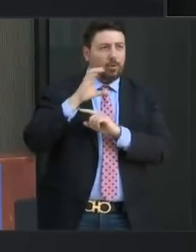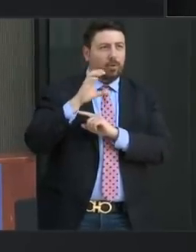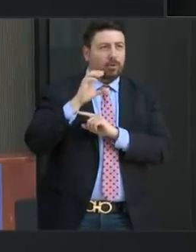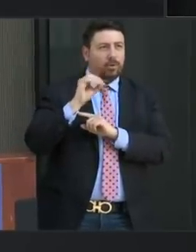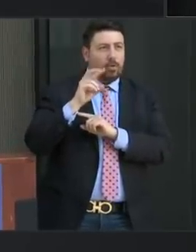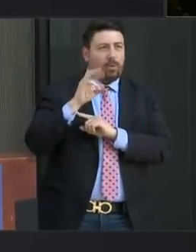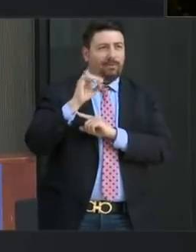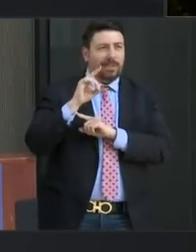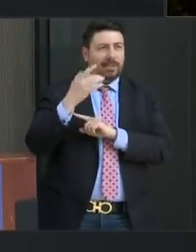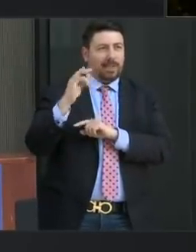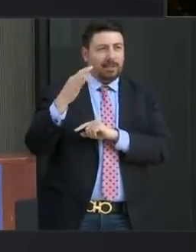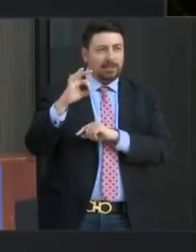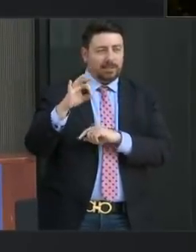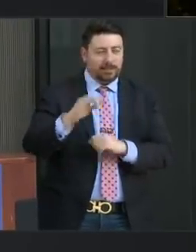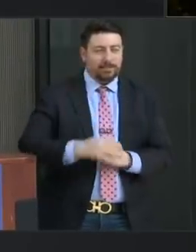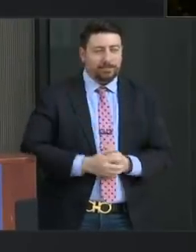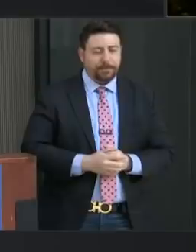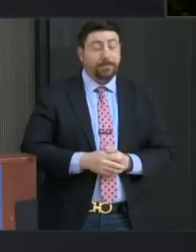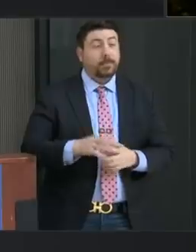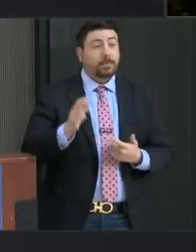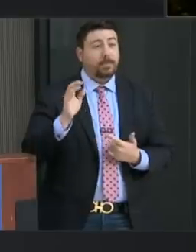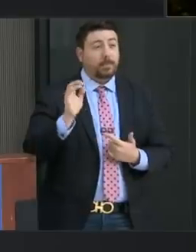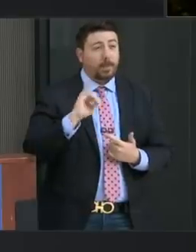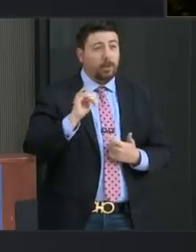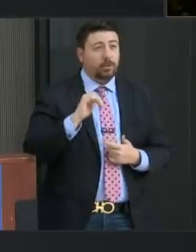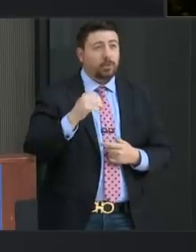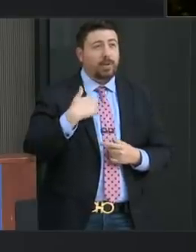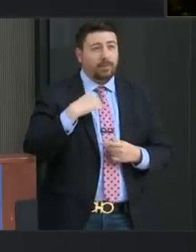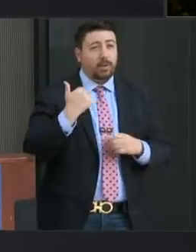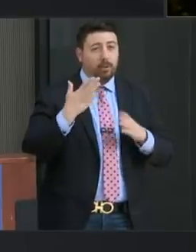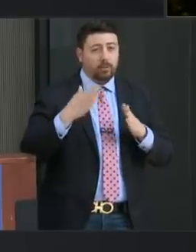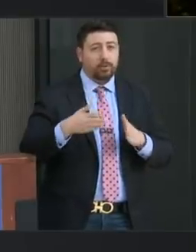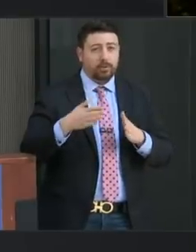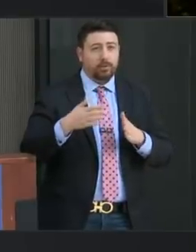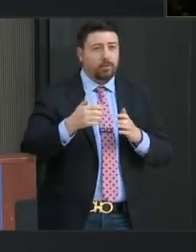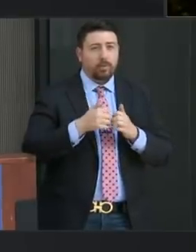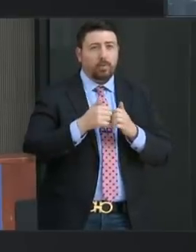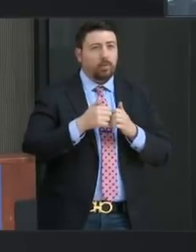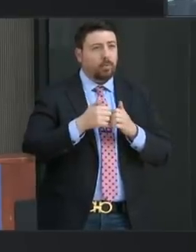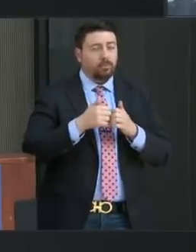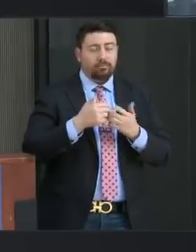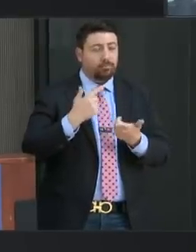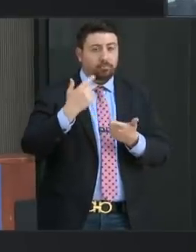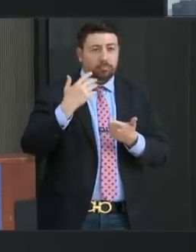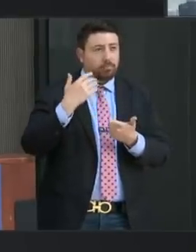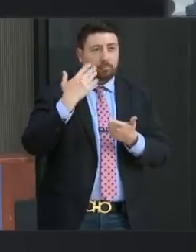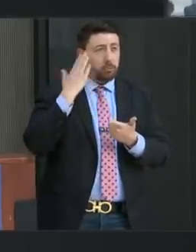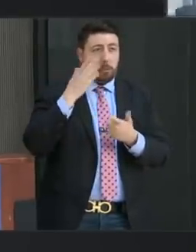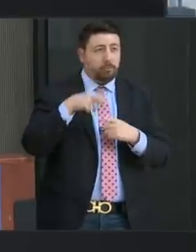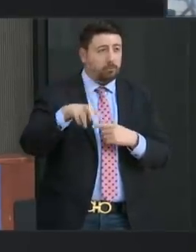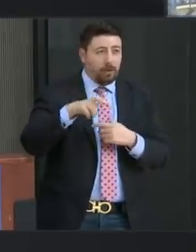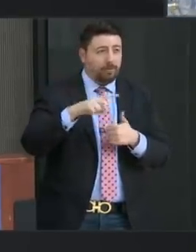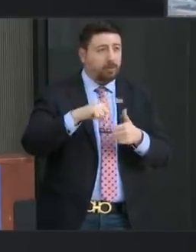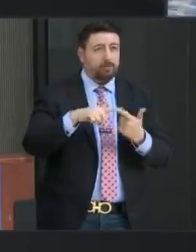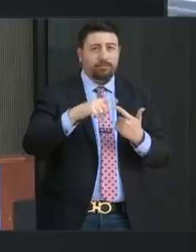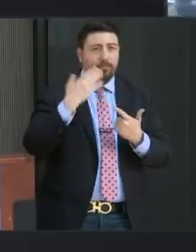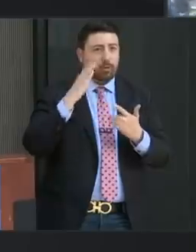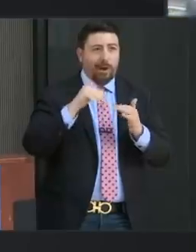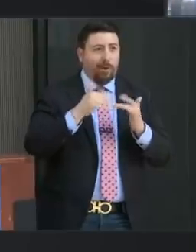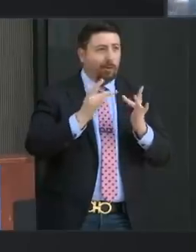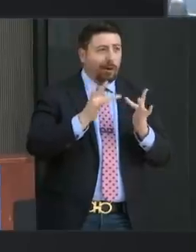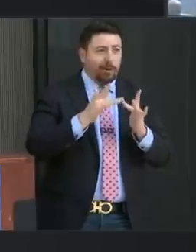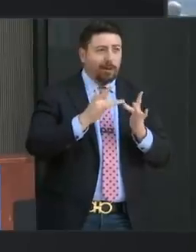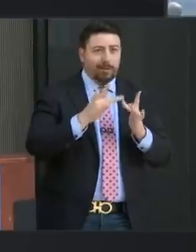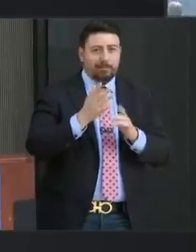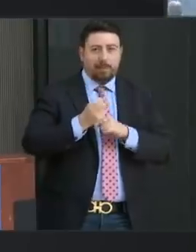COVID-19. And we have one resident with no known travel or close contact exposure who we